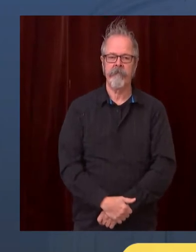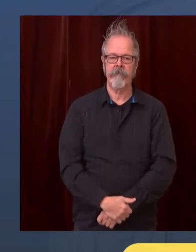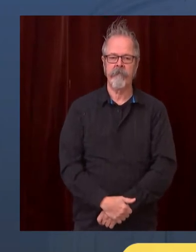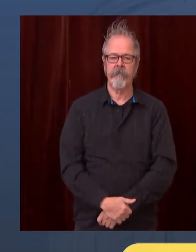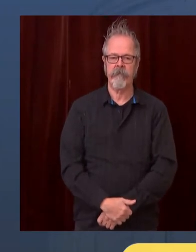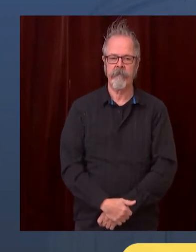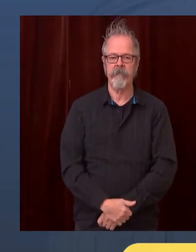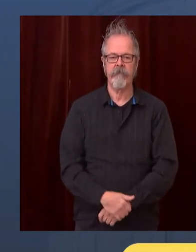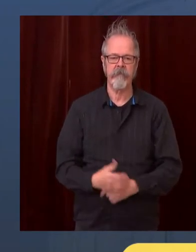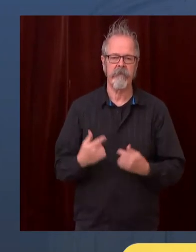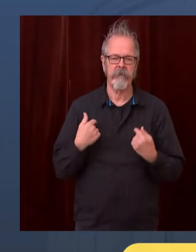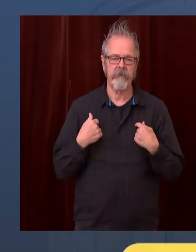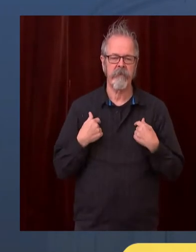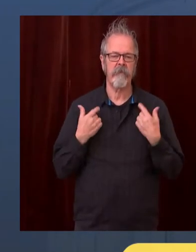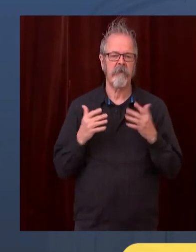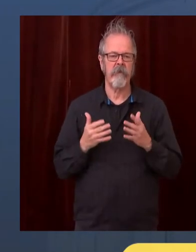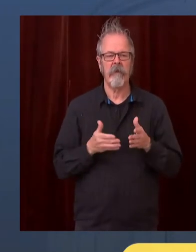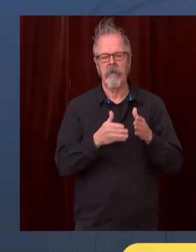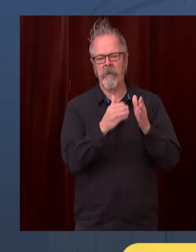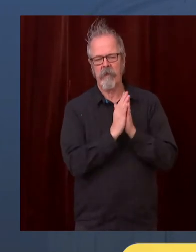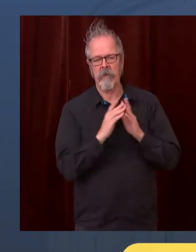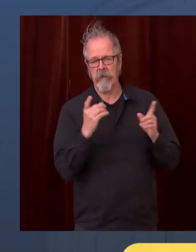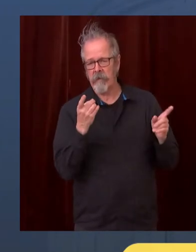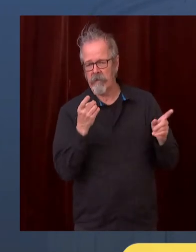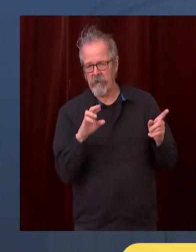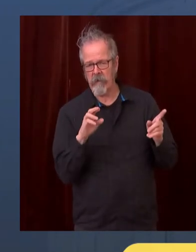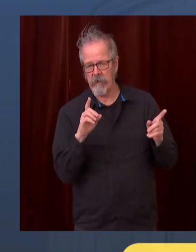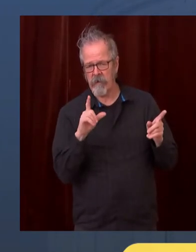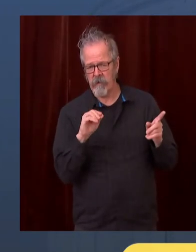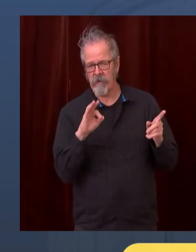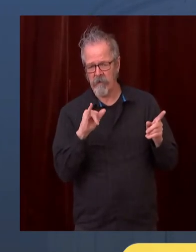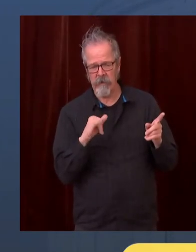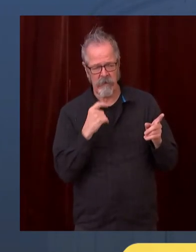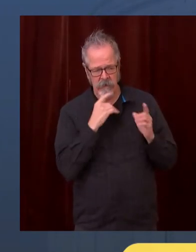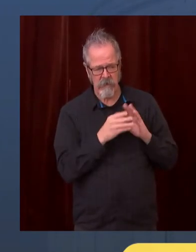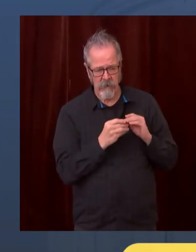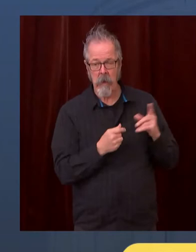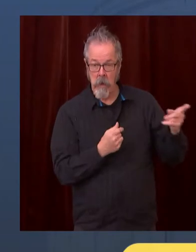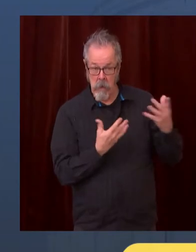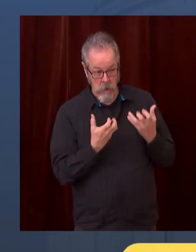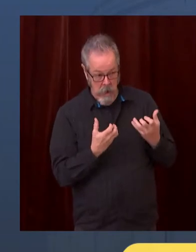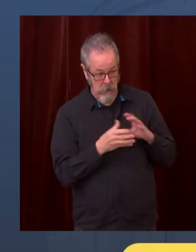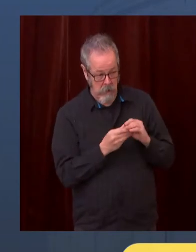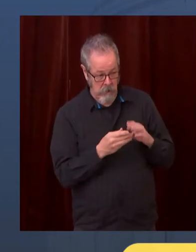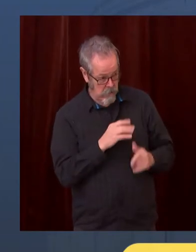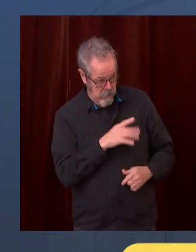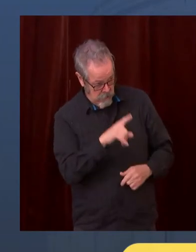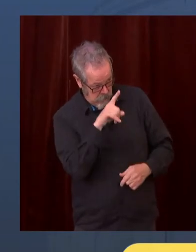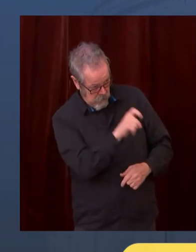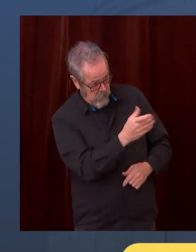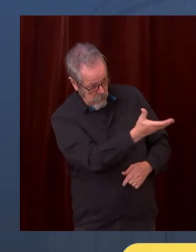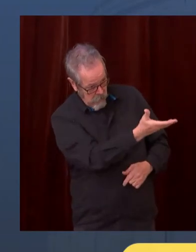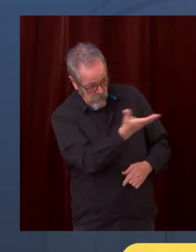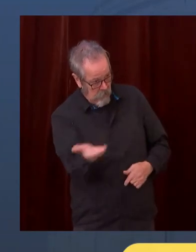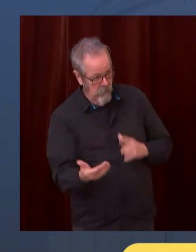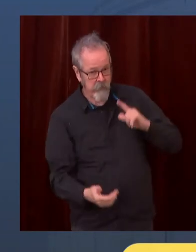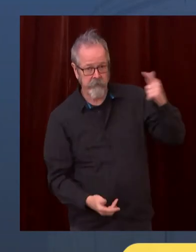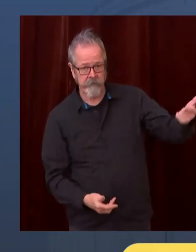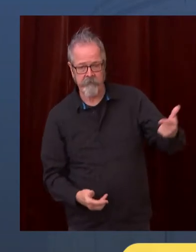about our thinking in this regard. Dr. Lofi. Great. Well, thank you, Governor. And good morning, everyone.